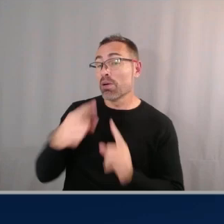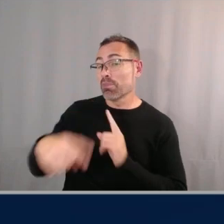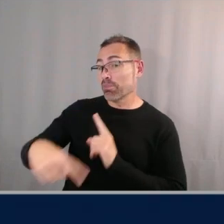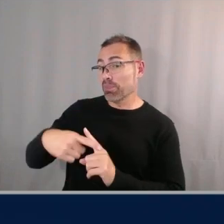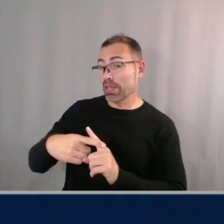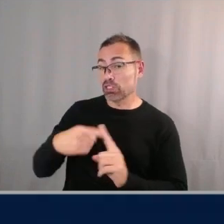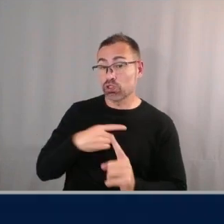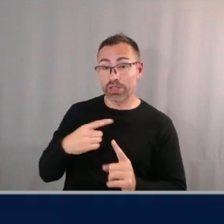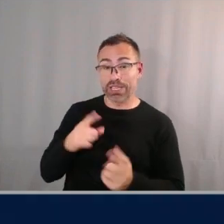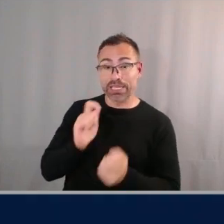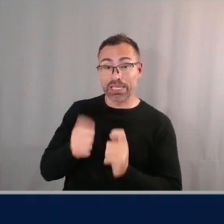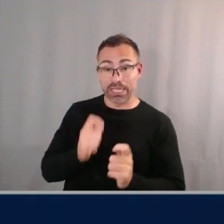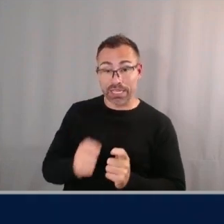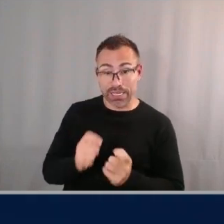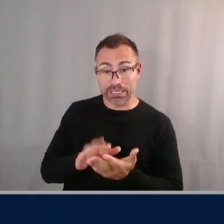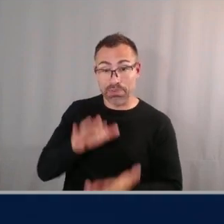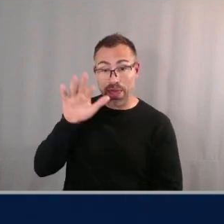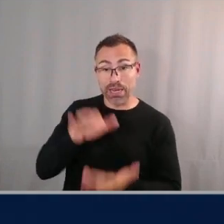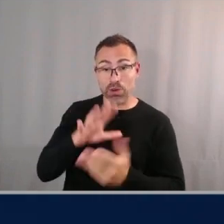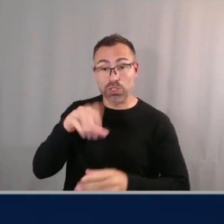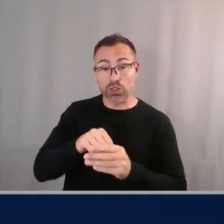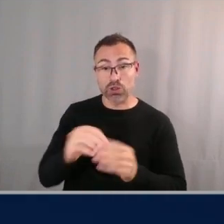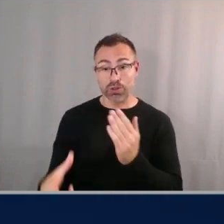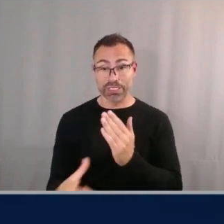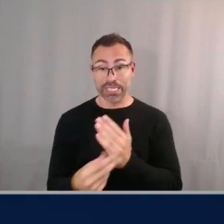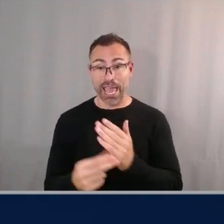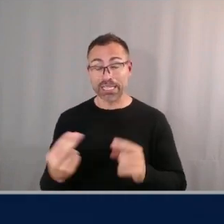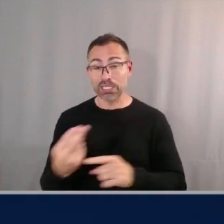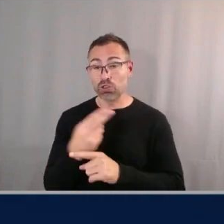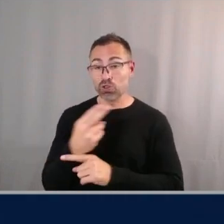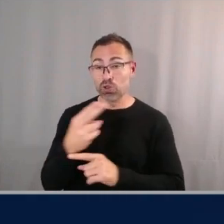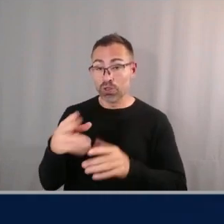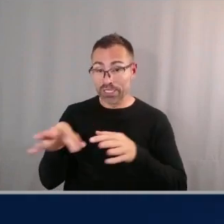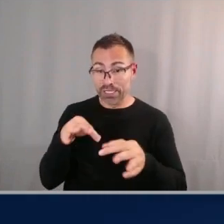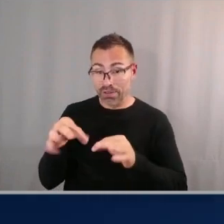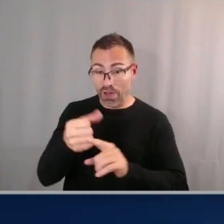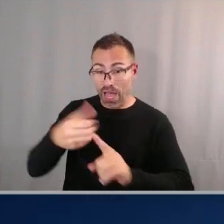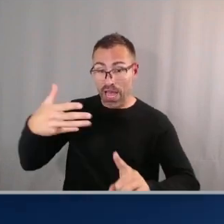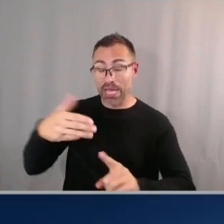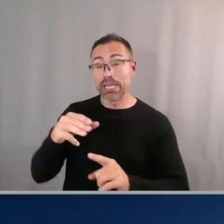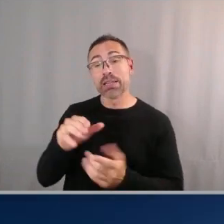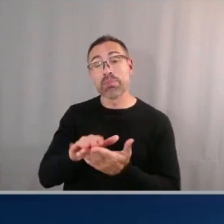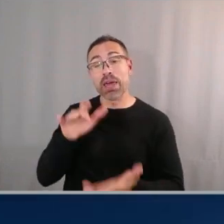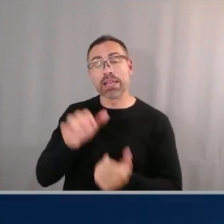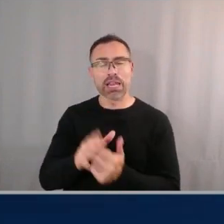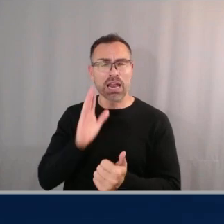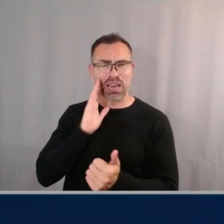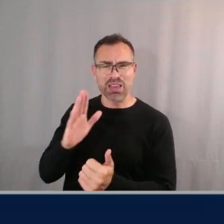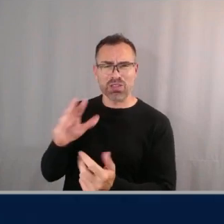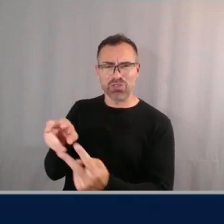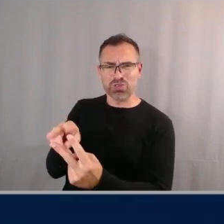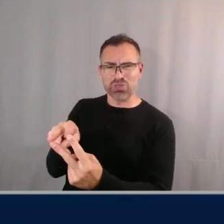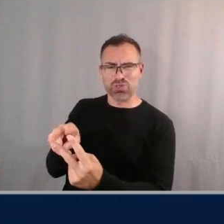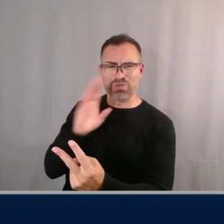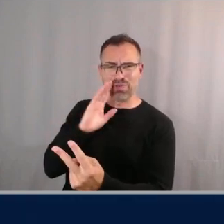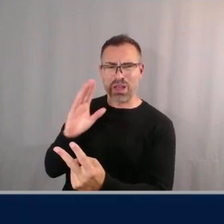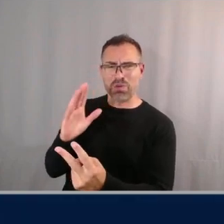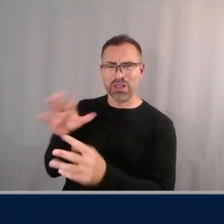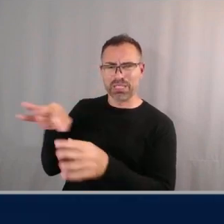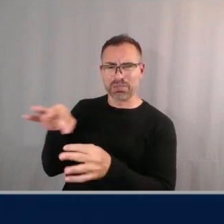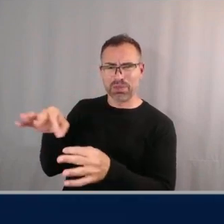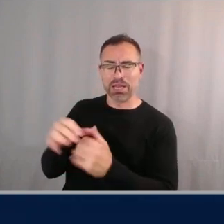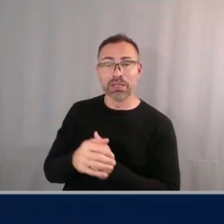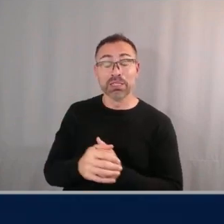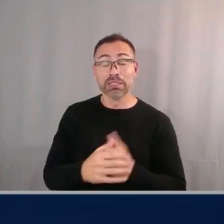tags and user-defined metadata I'll take a minute to explain tags and user-defined metadata so